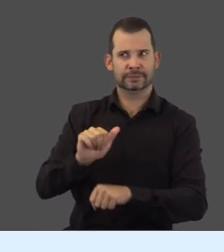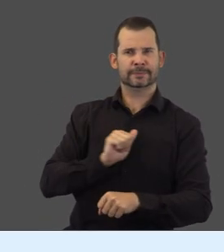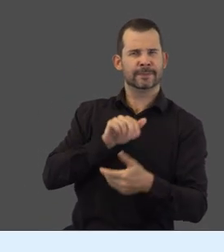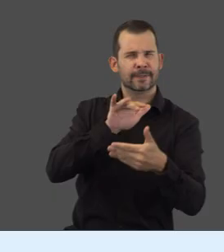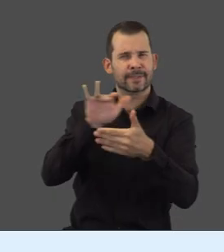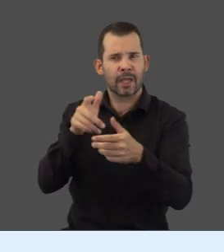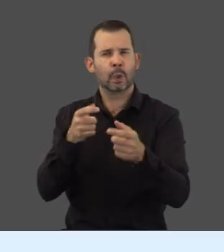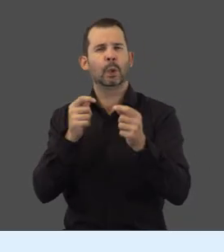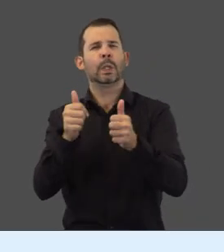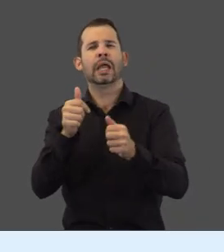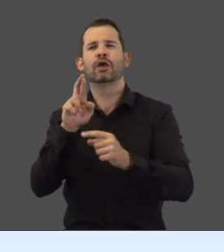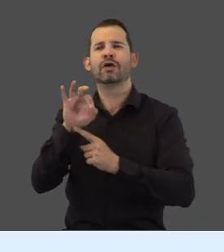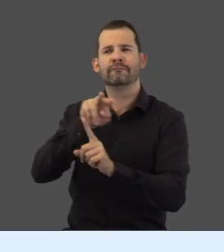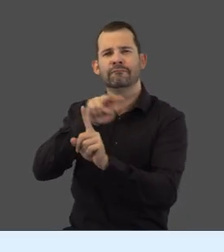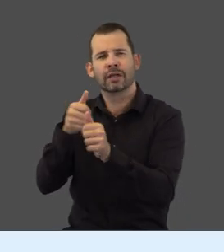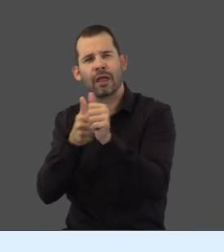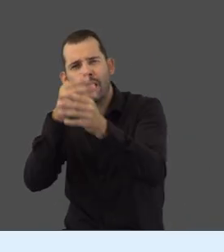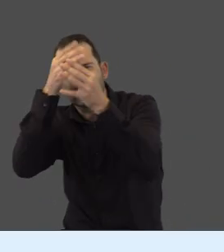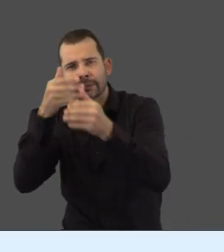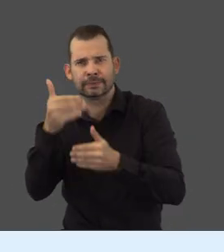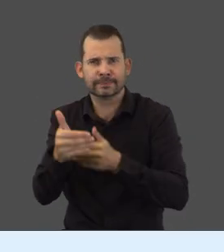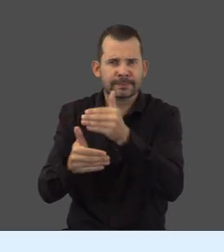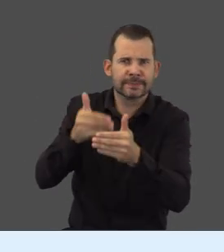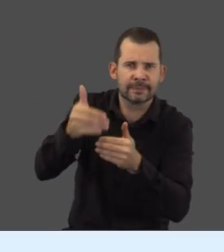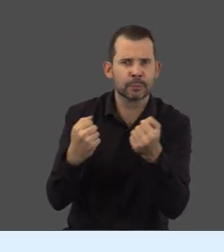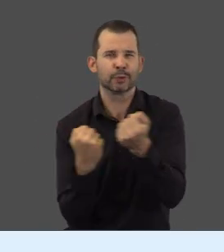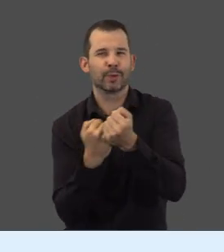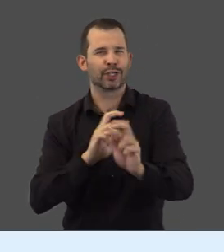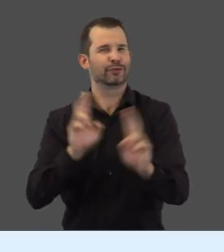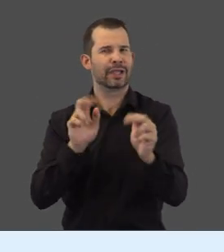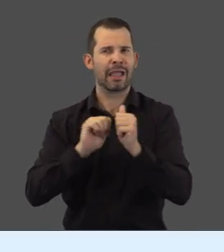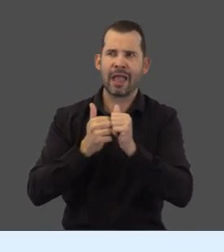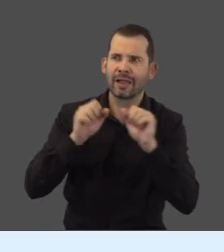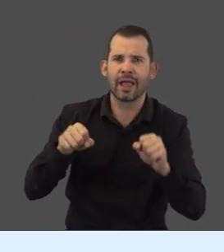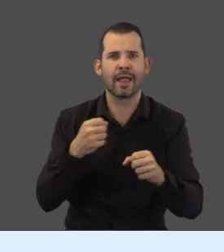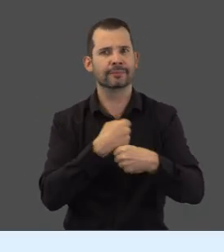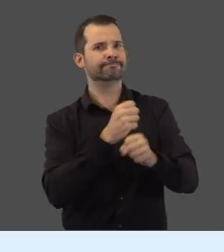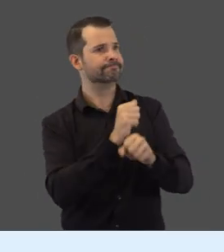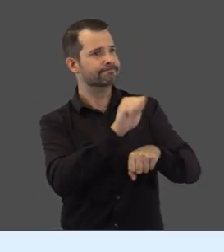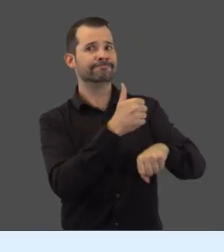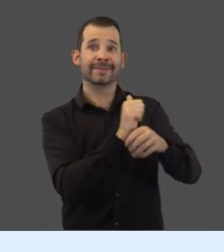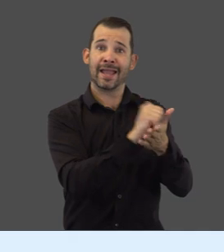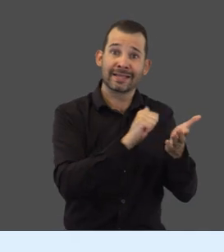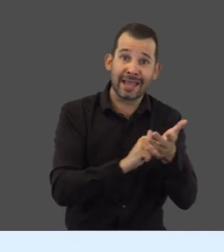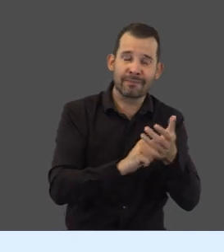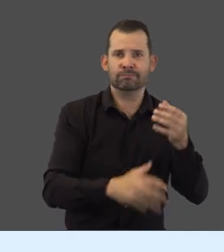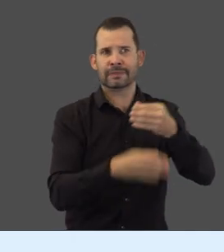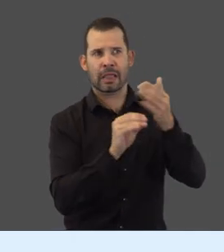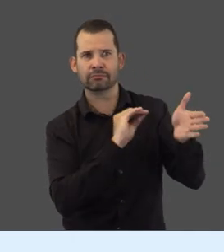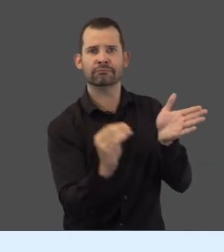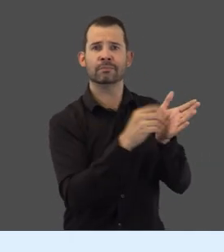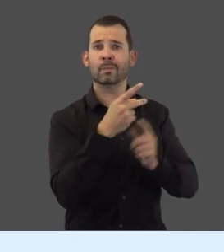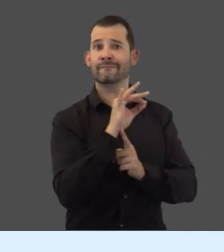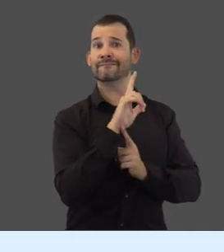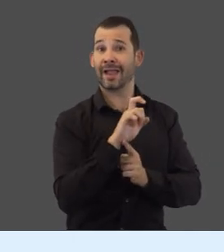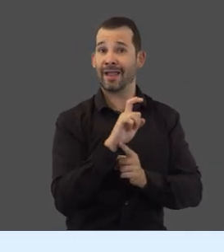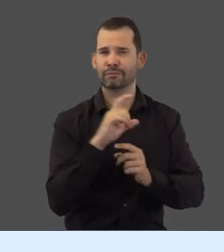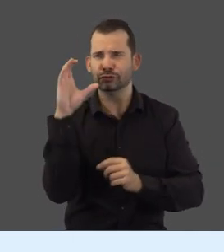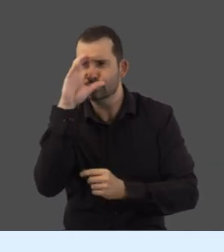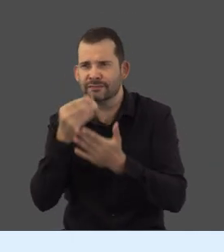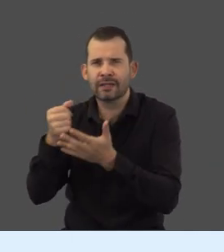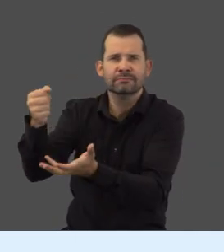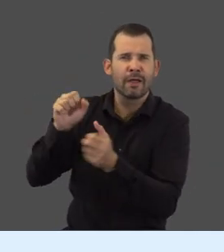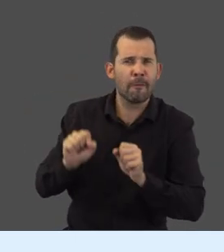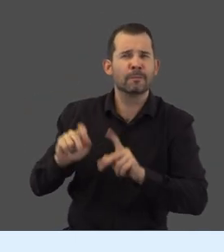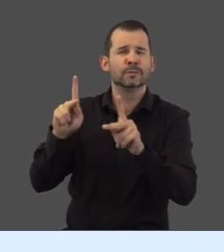the self-study and quick reference guides to get step-by-step support on how to create an account, add a profile, search for funding